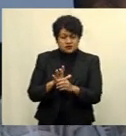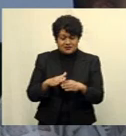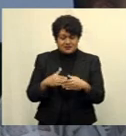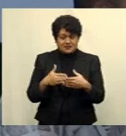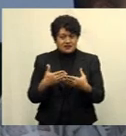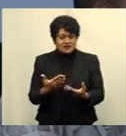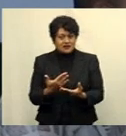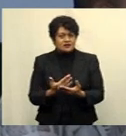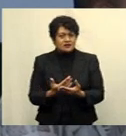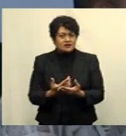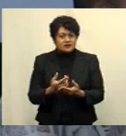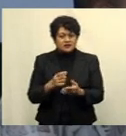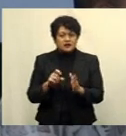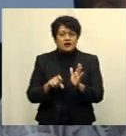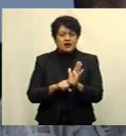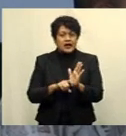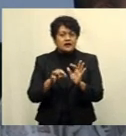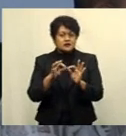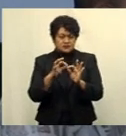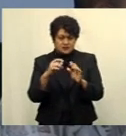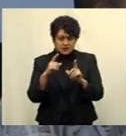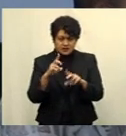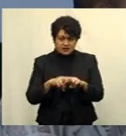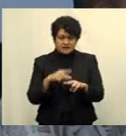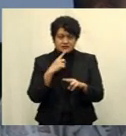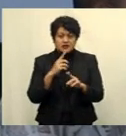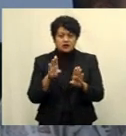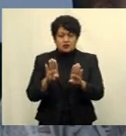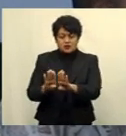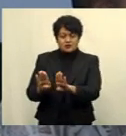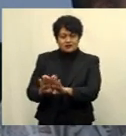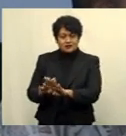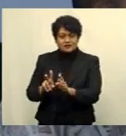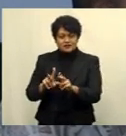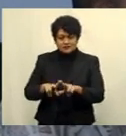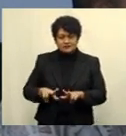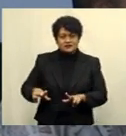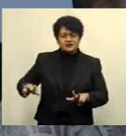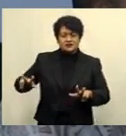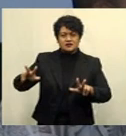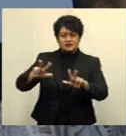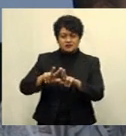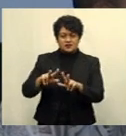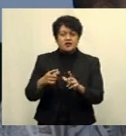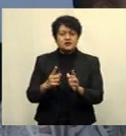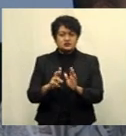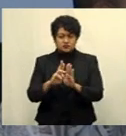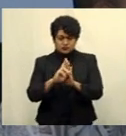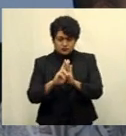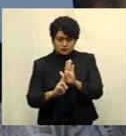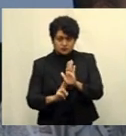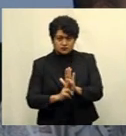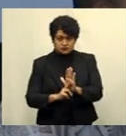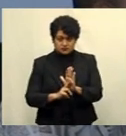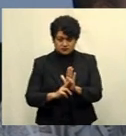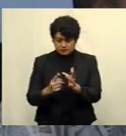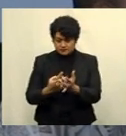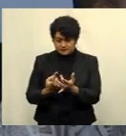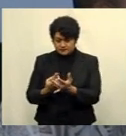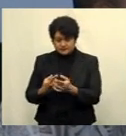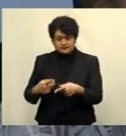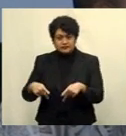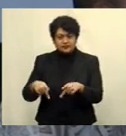release, the Reserve Bank of Fiji says that the lockdowns in Vitilevu and also the restrictions on certain economic